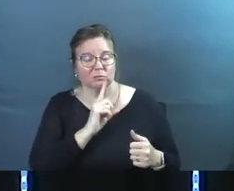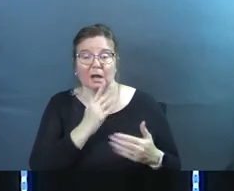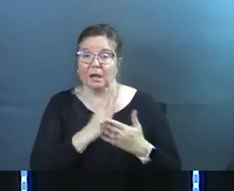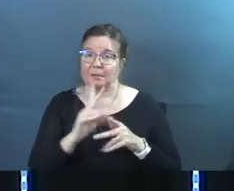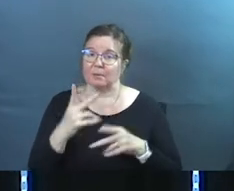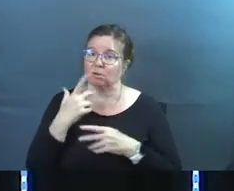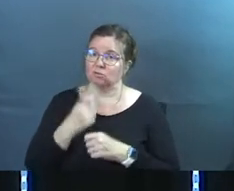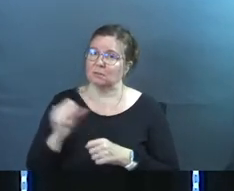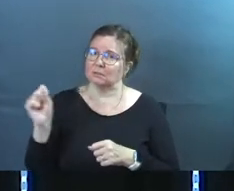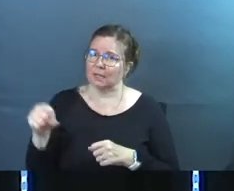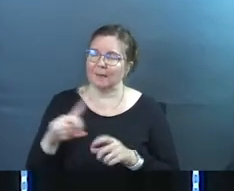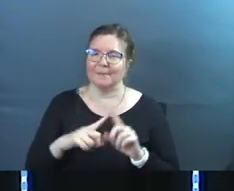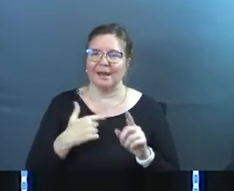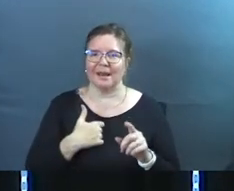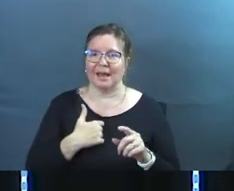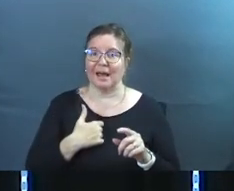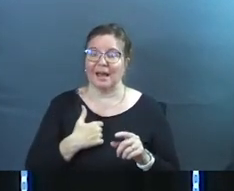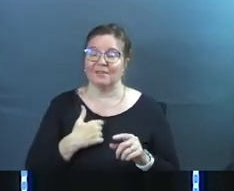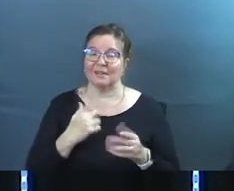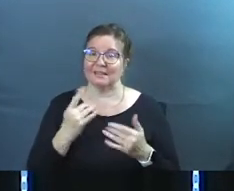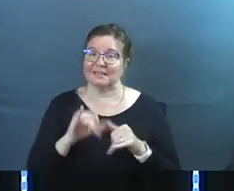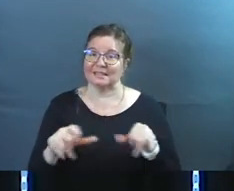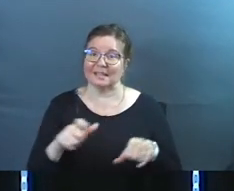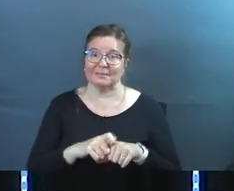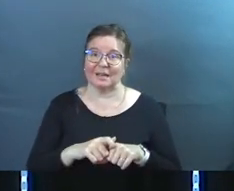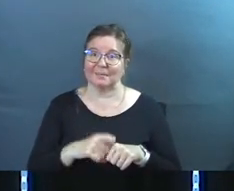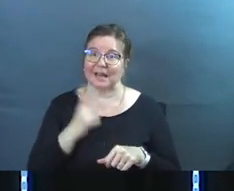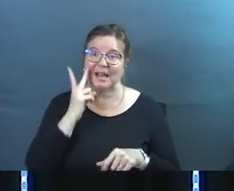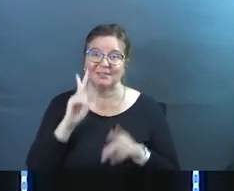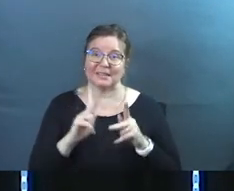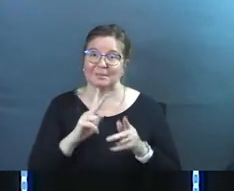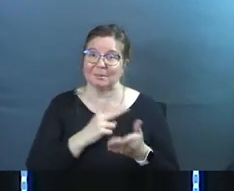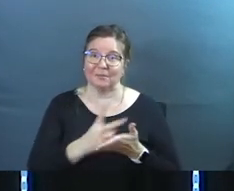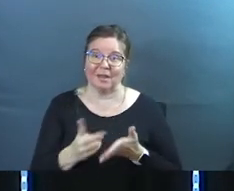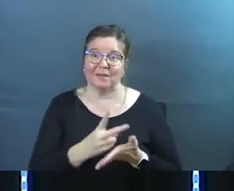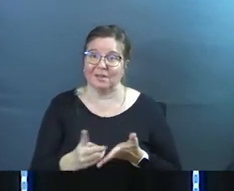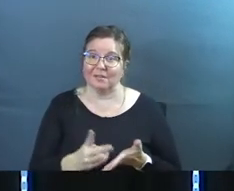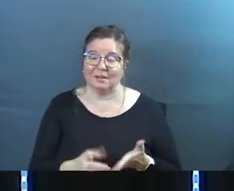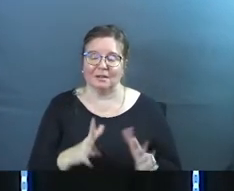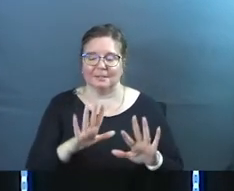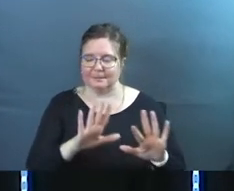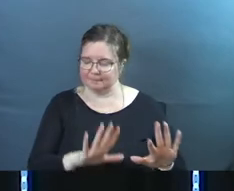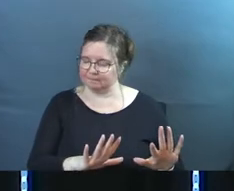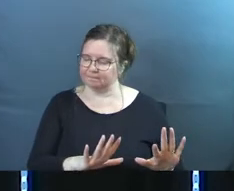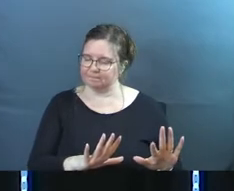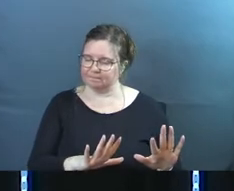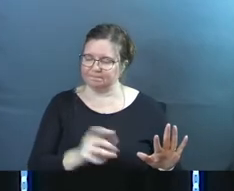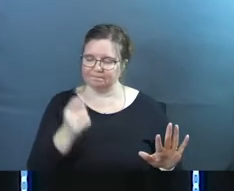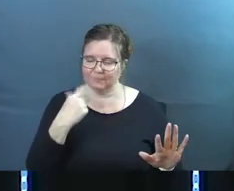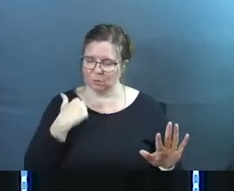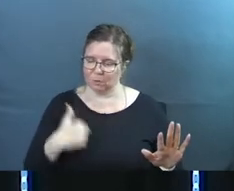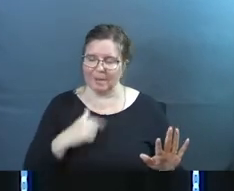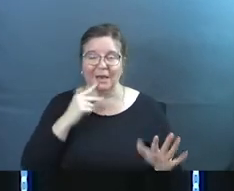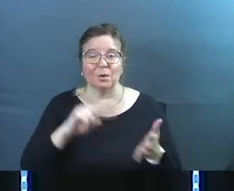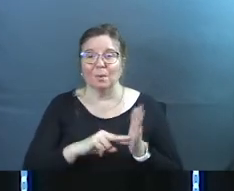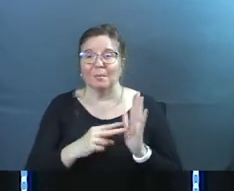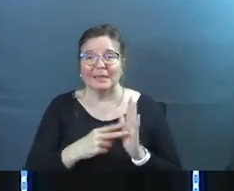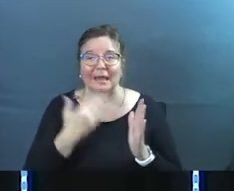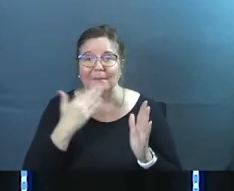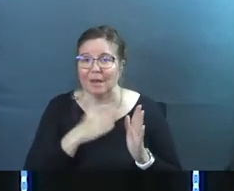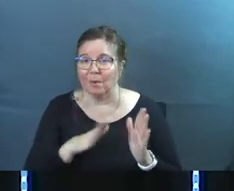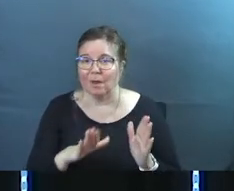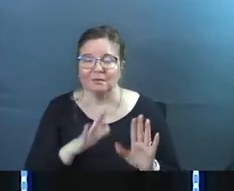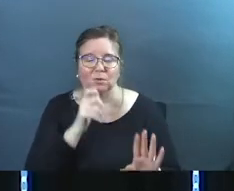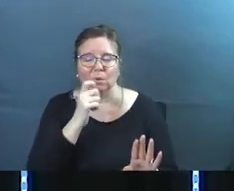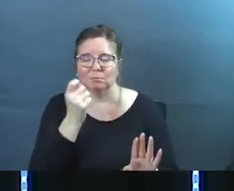than other people but I've been disillusioned on just about everybody and I don't mean that in a dark way